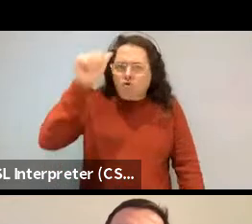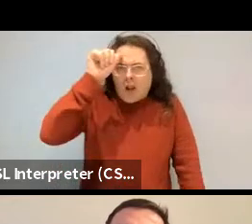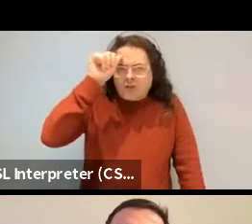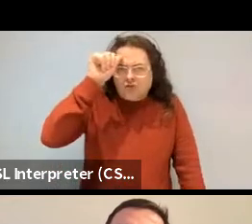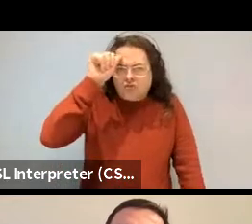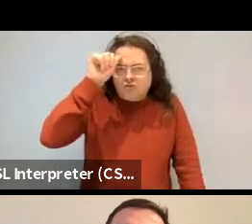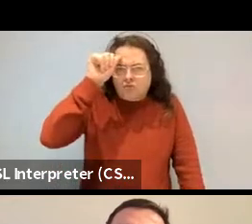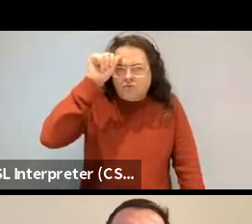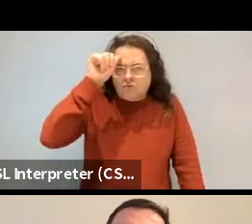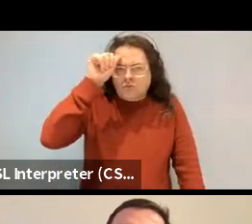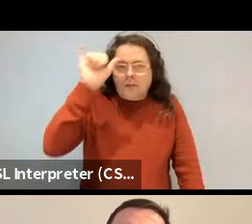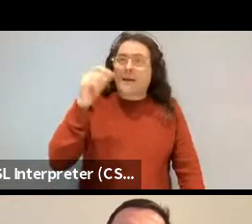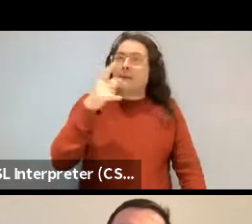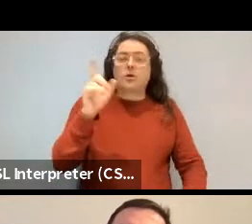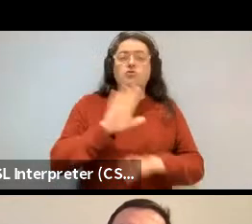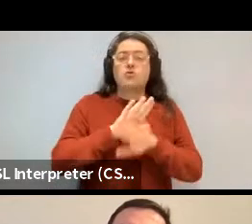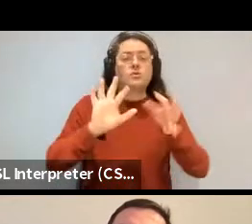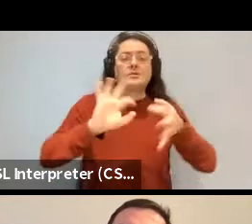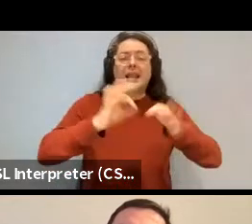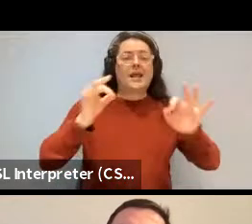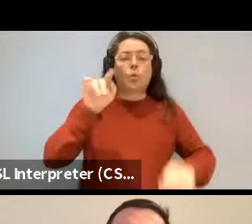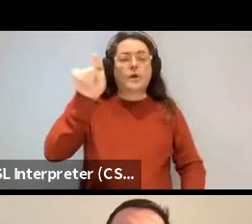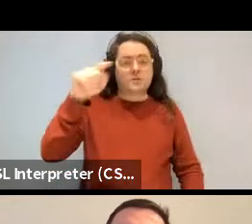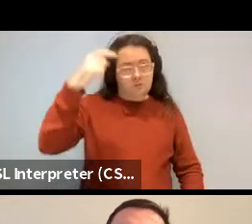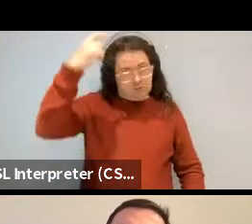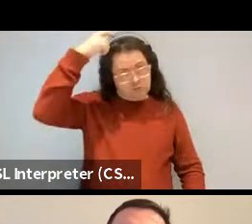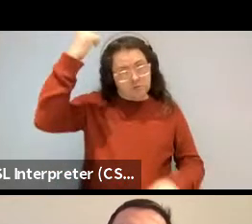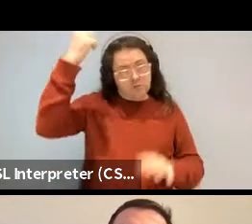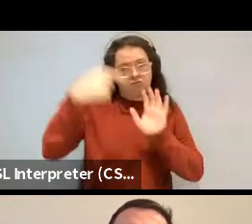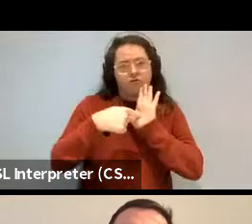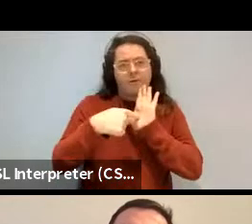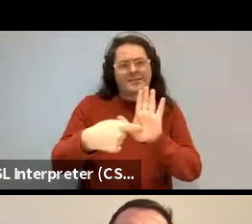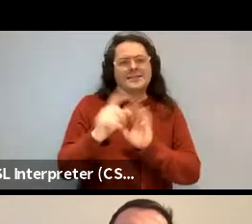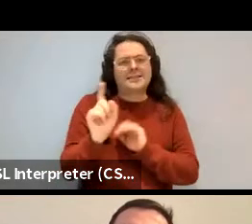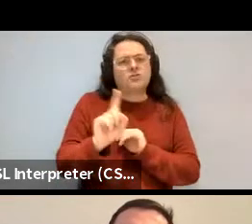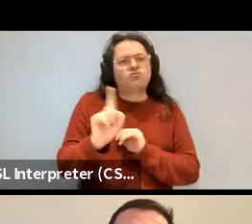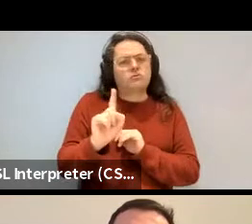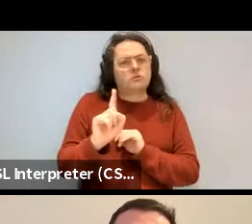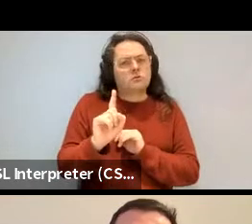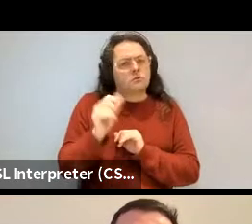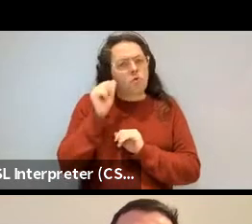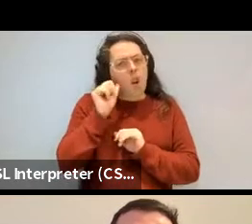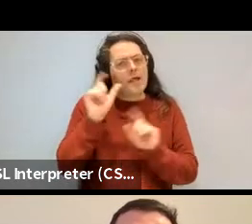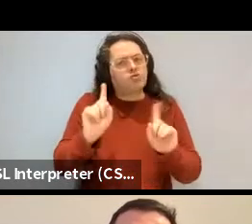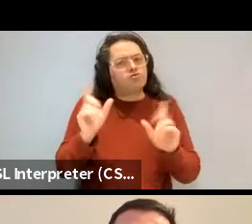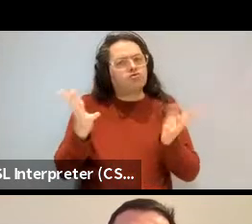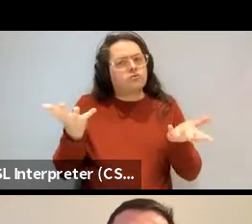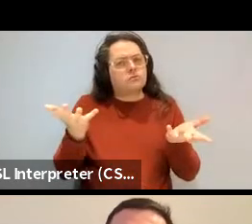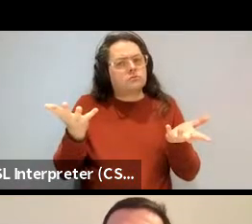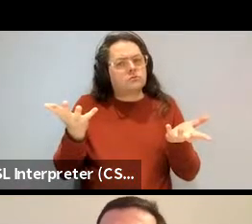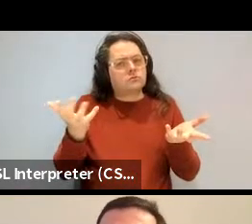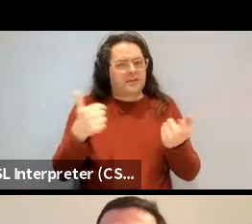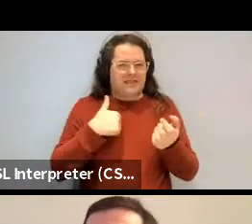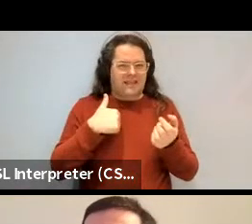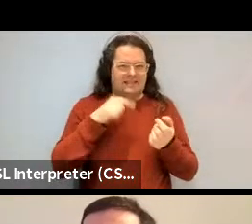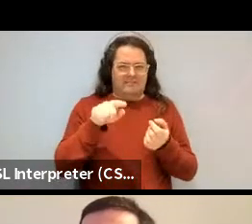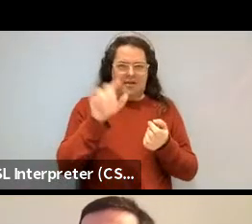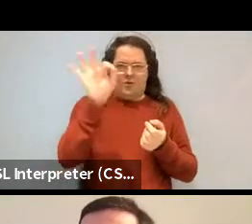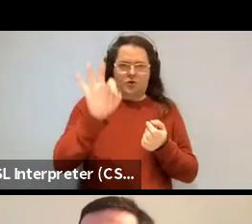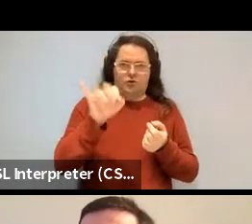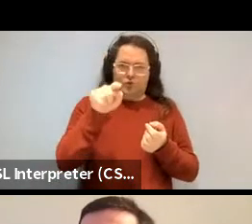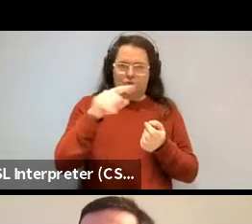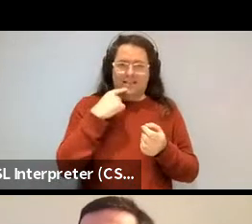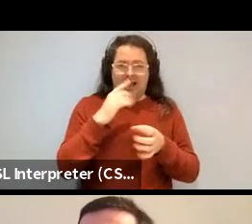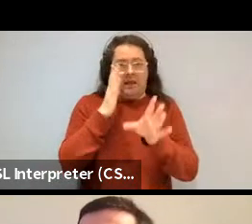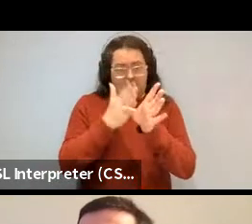-linguists would have represented? Um, yeah, that's the essence of it. Well, that's a good